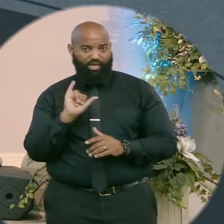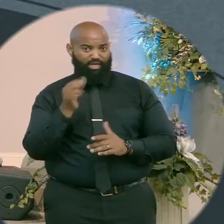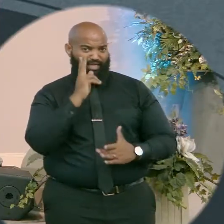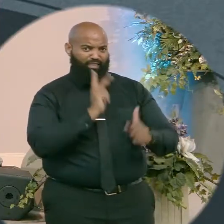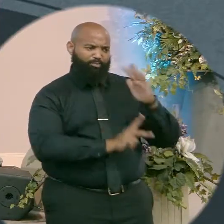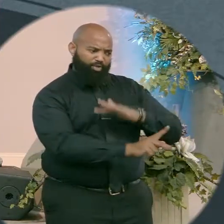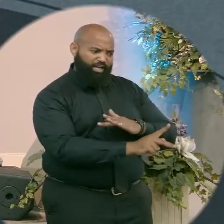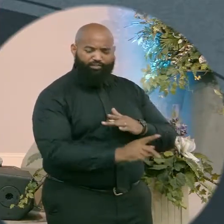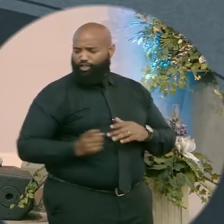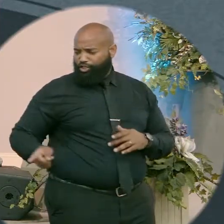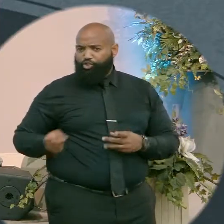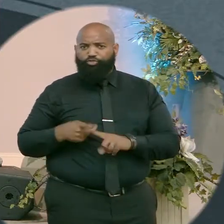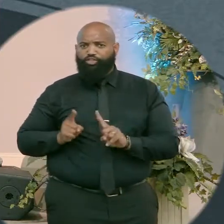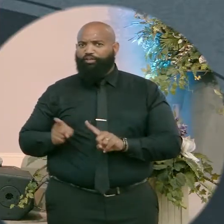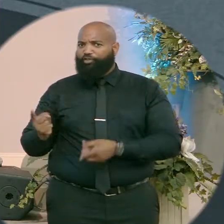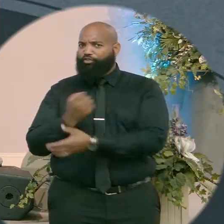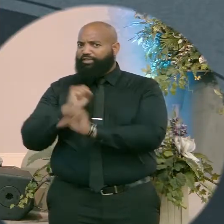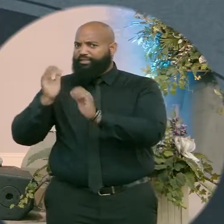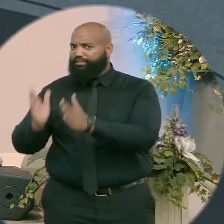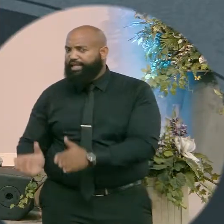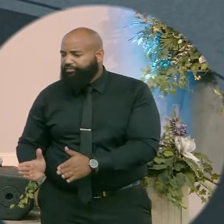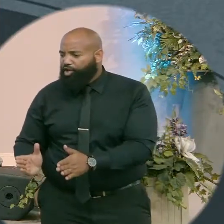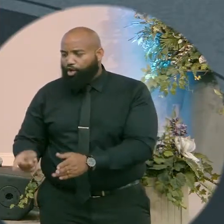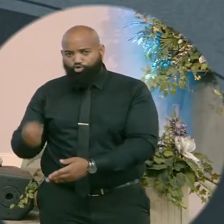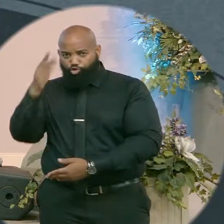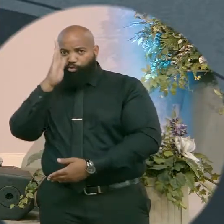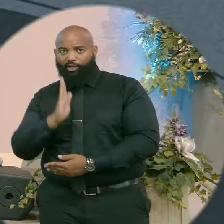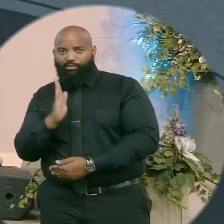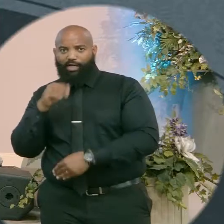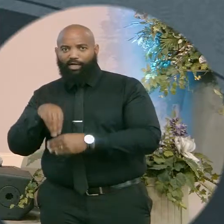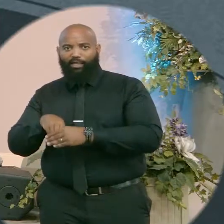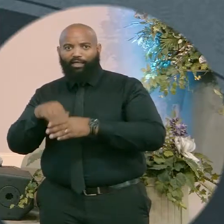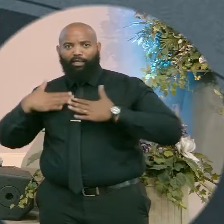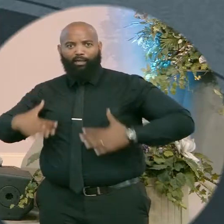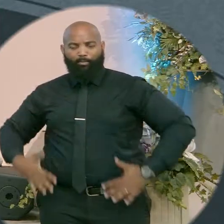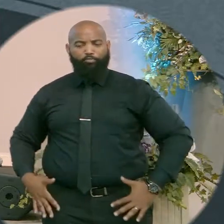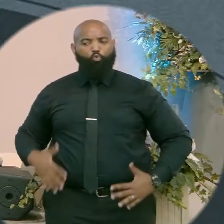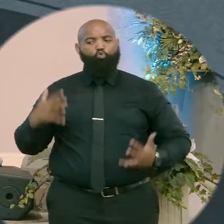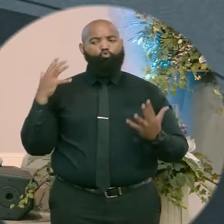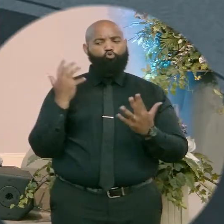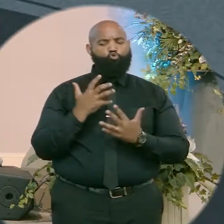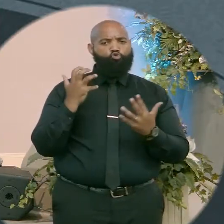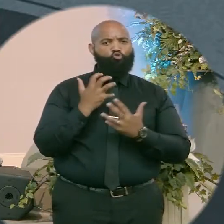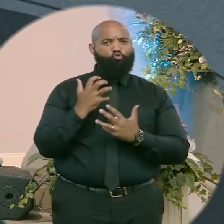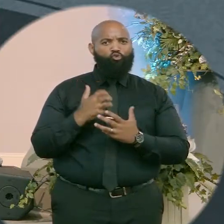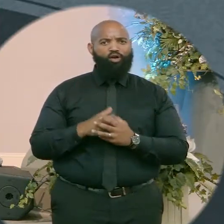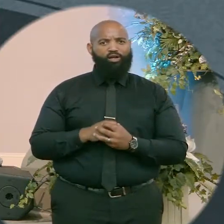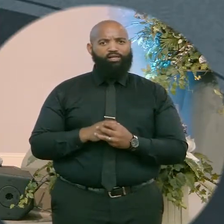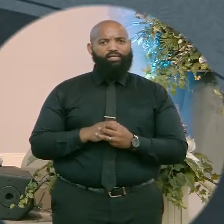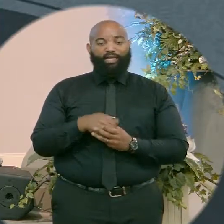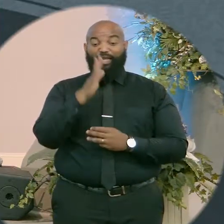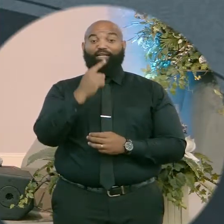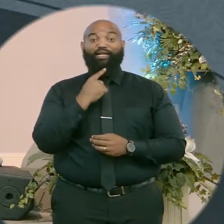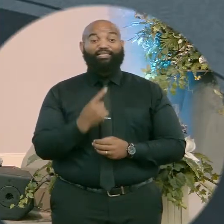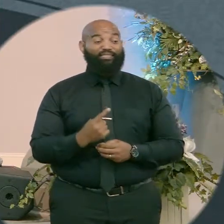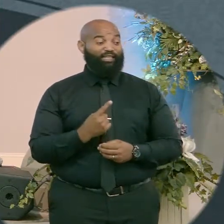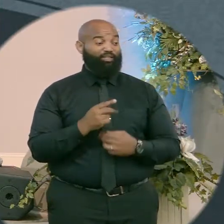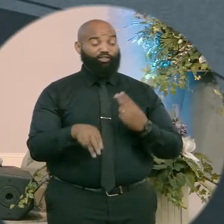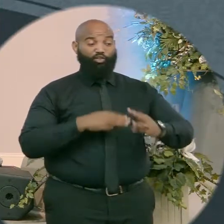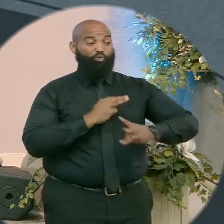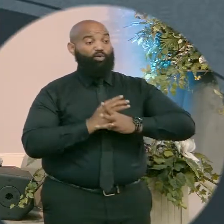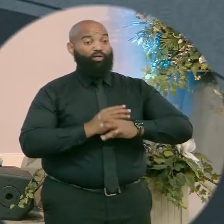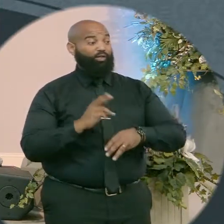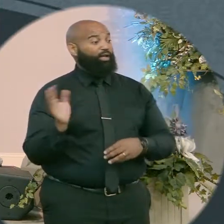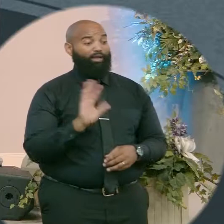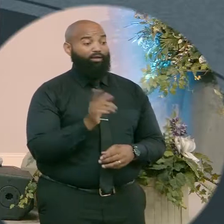Messiah that I told you would come. This is my delight. And I've sent him to you and he's on a God assignment and I approve of him before he's ever